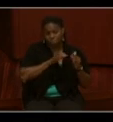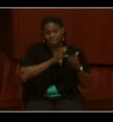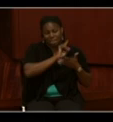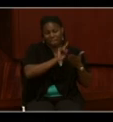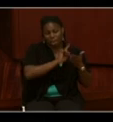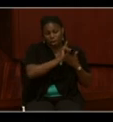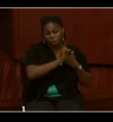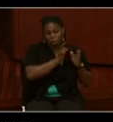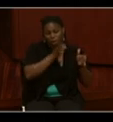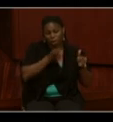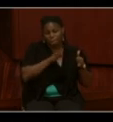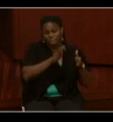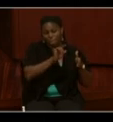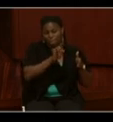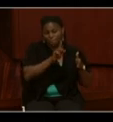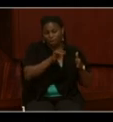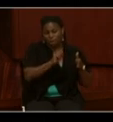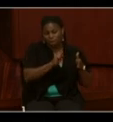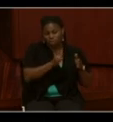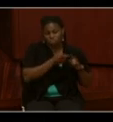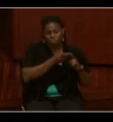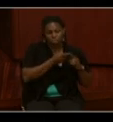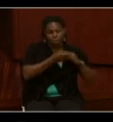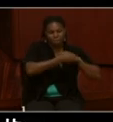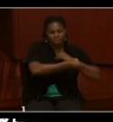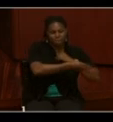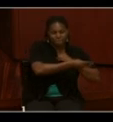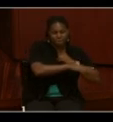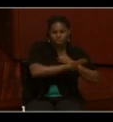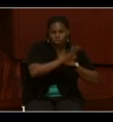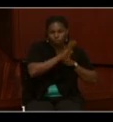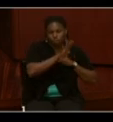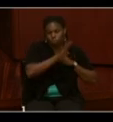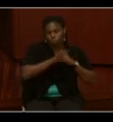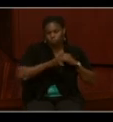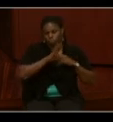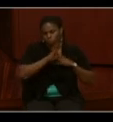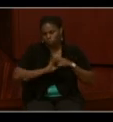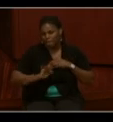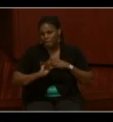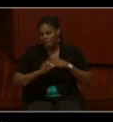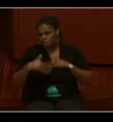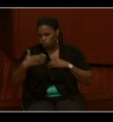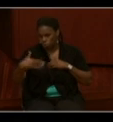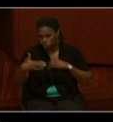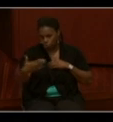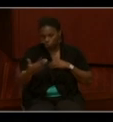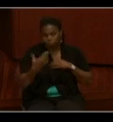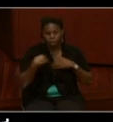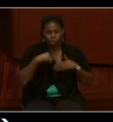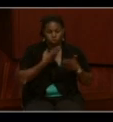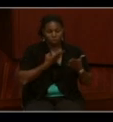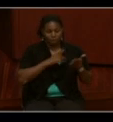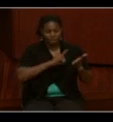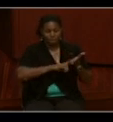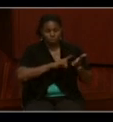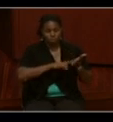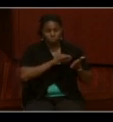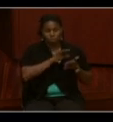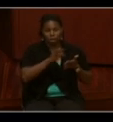from midnight to 4 a.m., 4 to 8, et cetera. And then you have the signatures of the officers